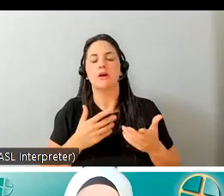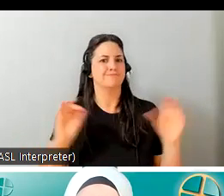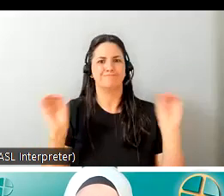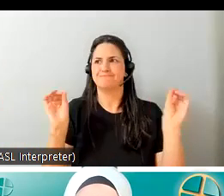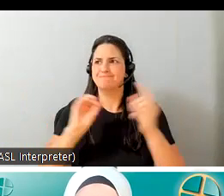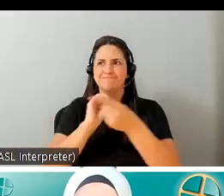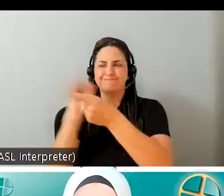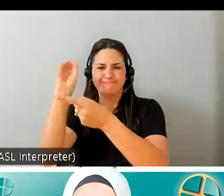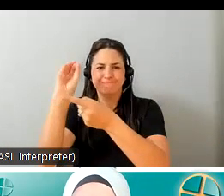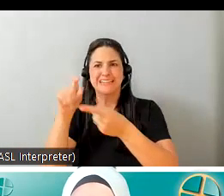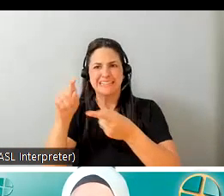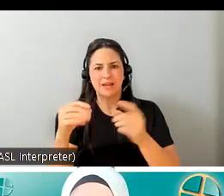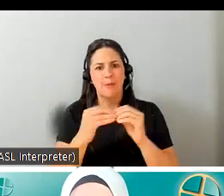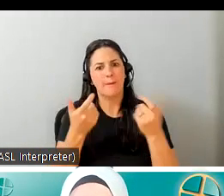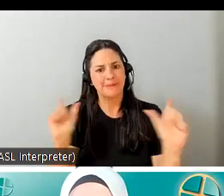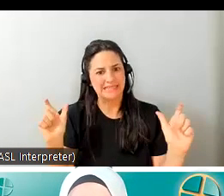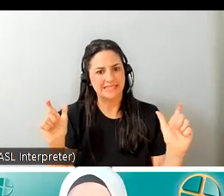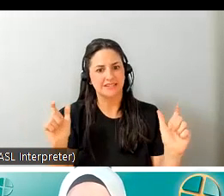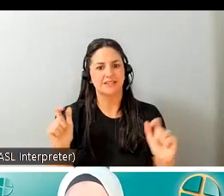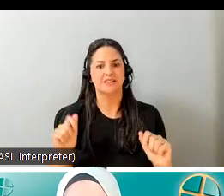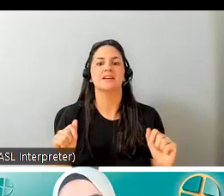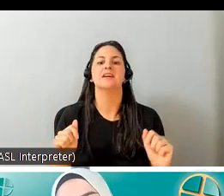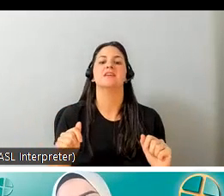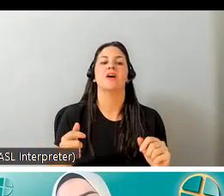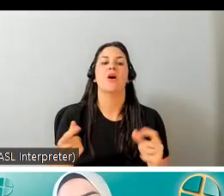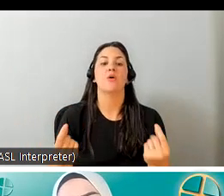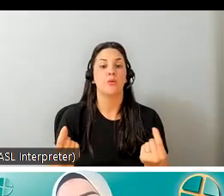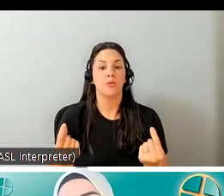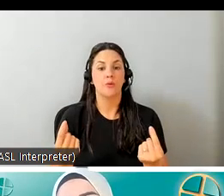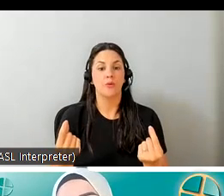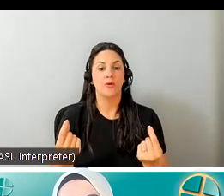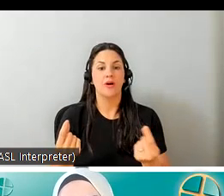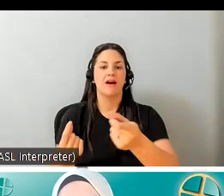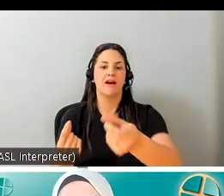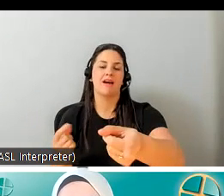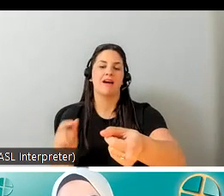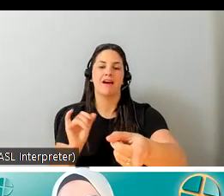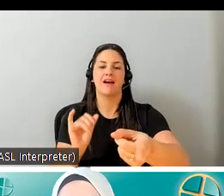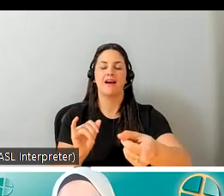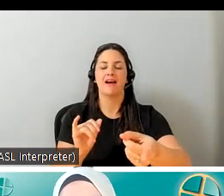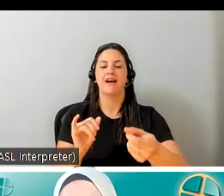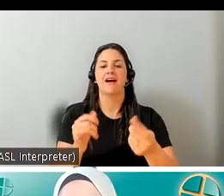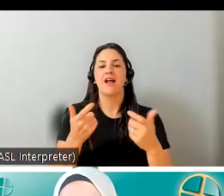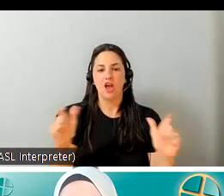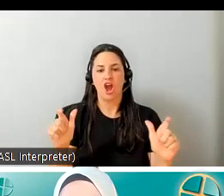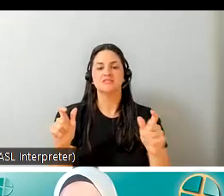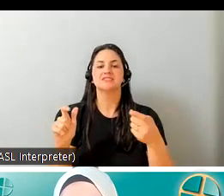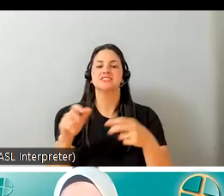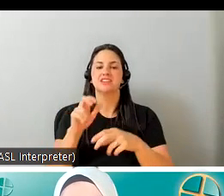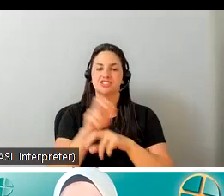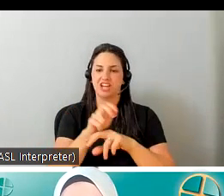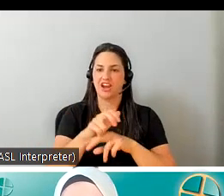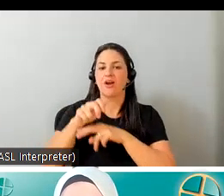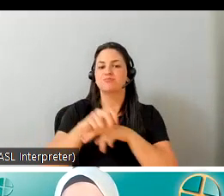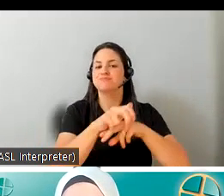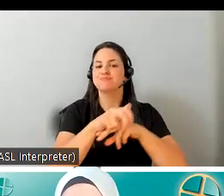a much larger um kind of soothing chair was corporate electronics and a motor and